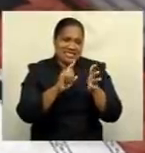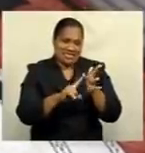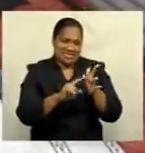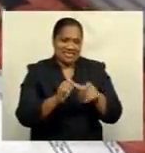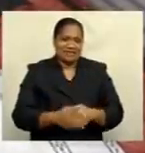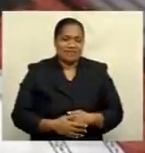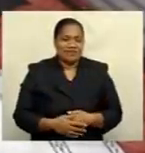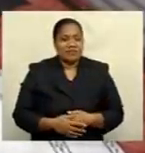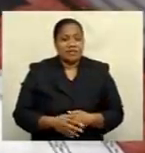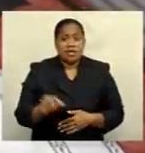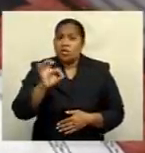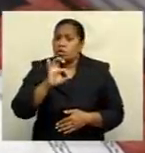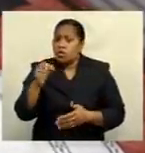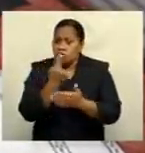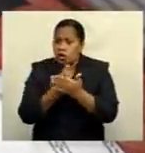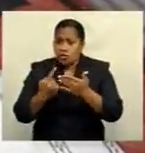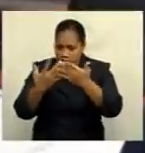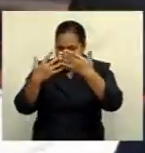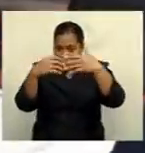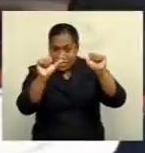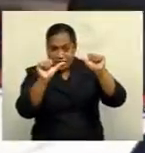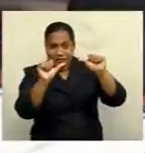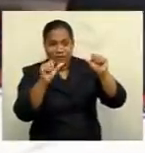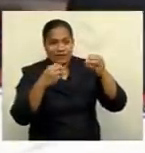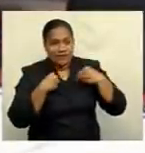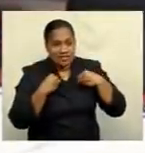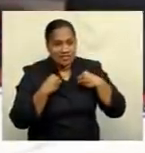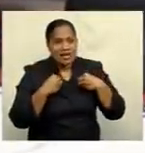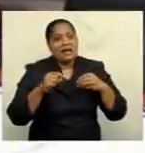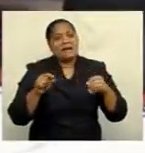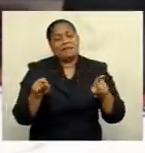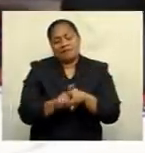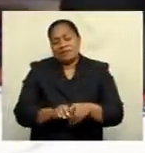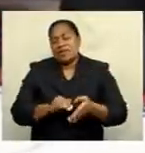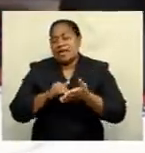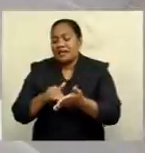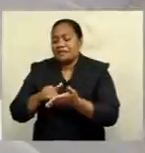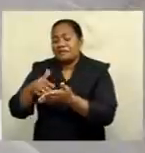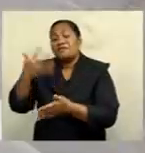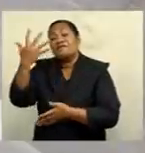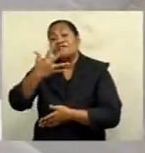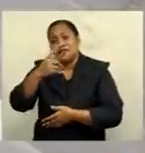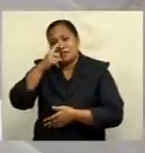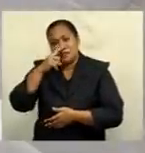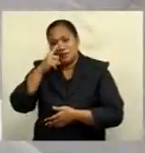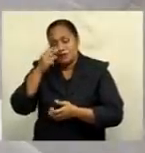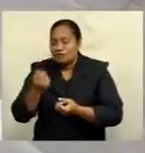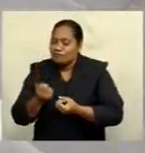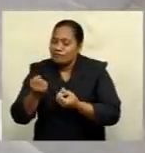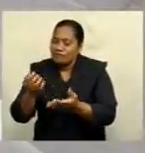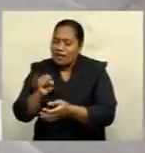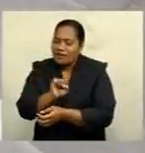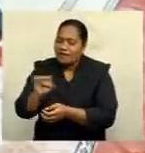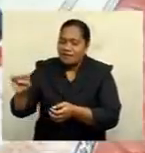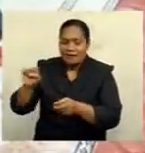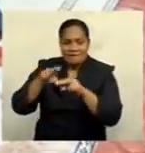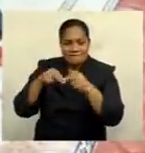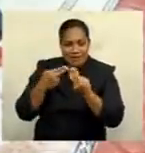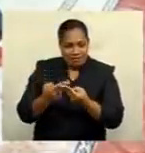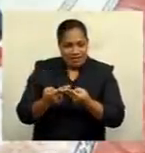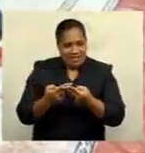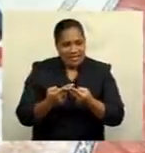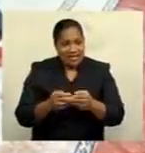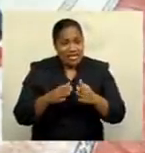successful, but she is also now helping 15 other people provide for their families. Lewa Wai is now inspiring